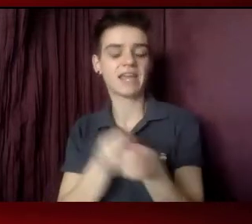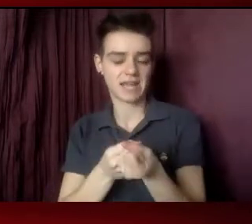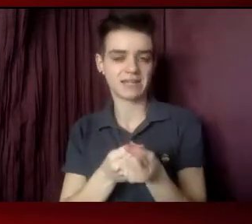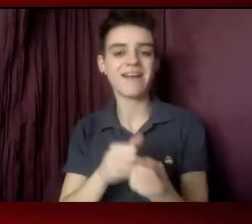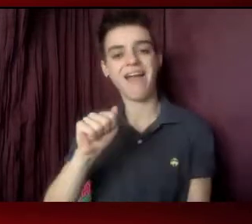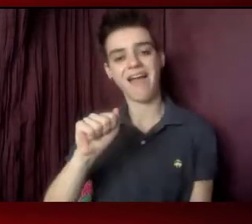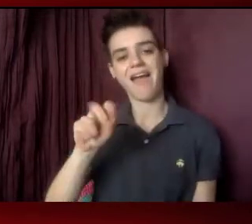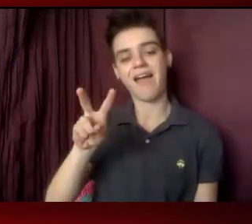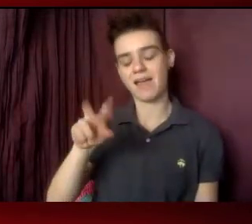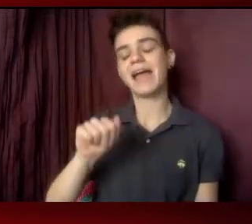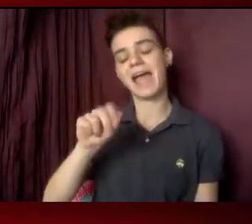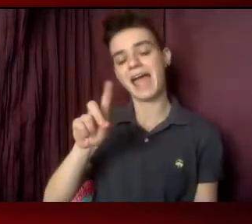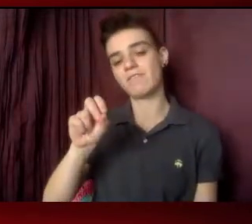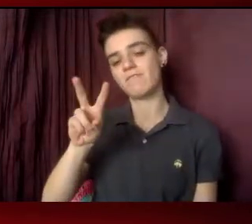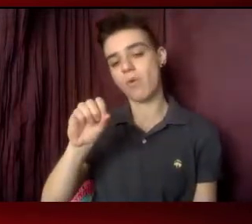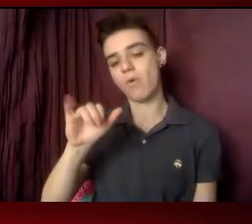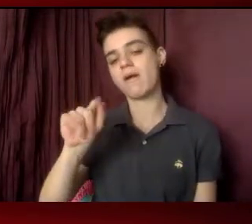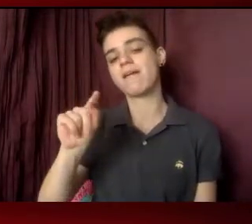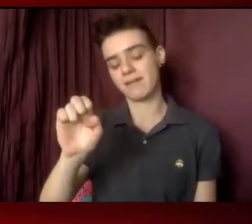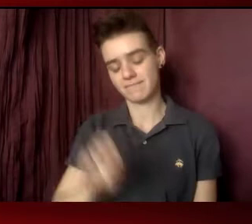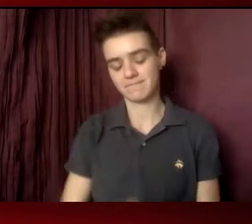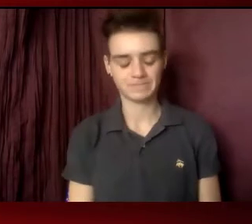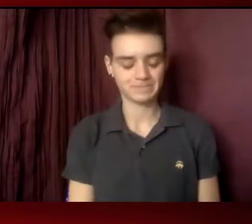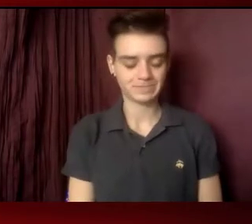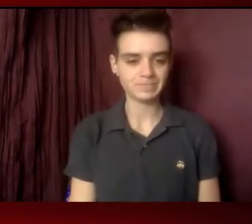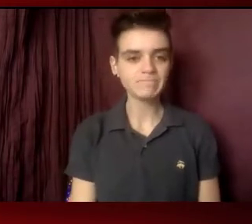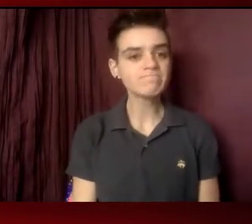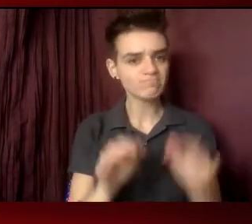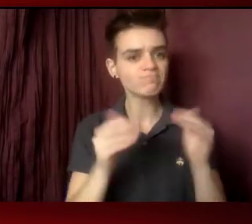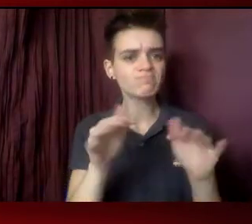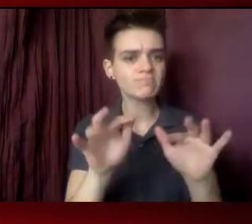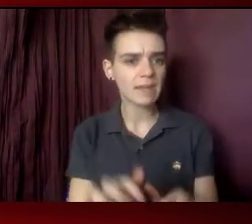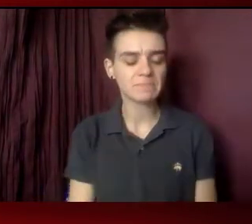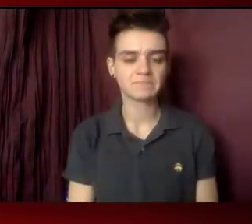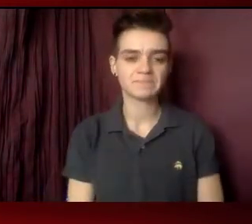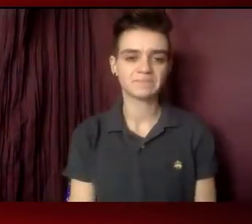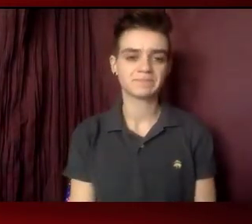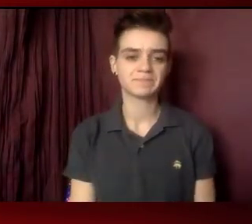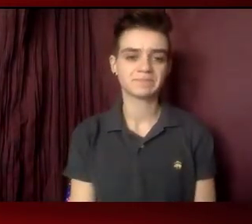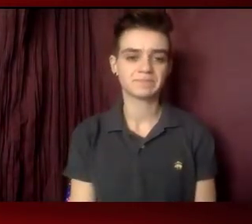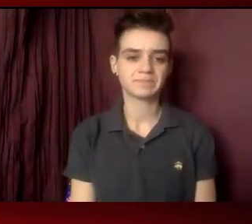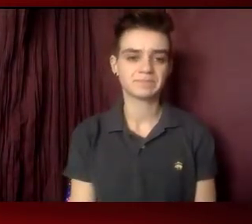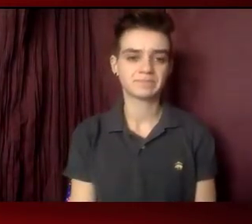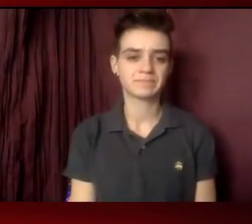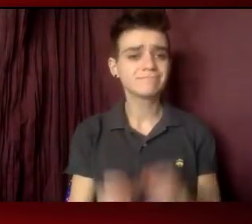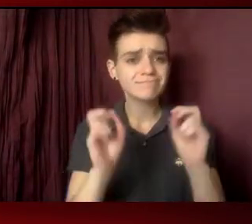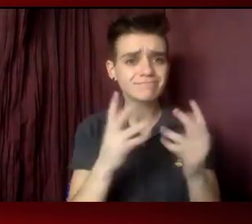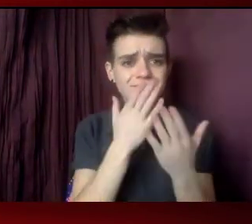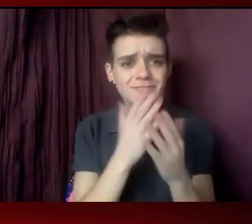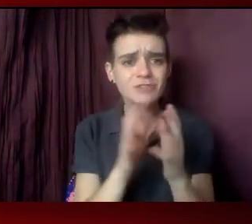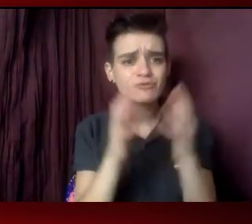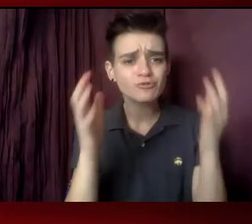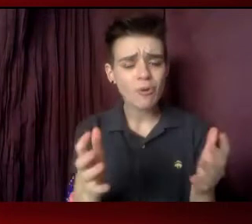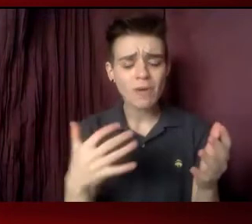Advocates, type it in there. All right, everyone. Thank you so much for joining us